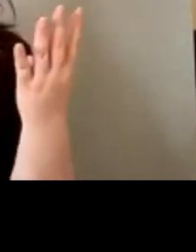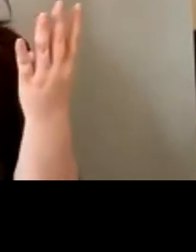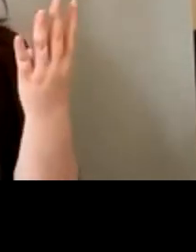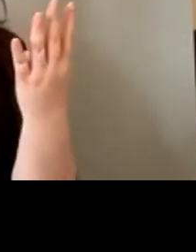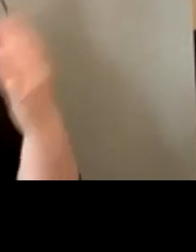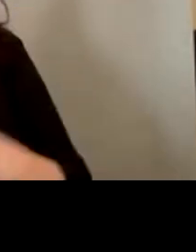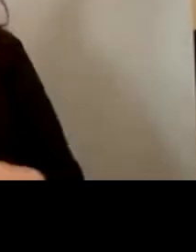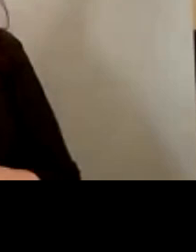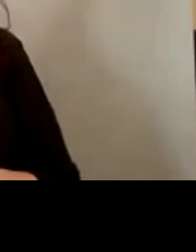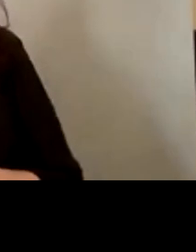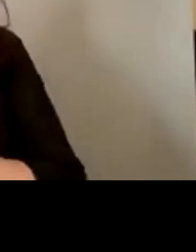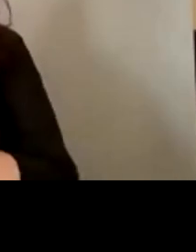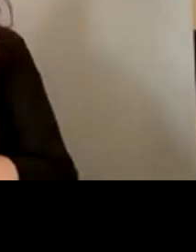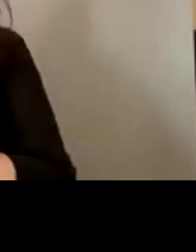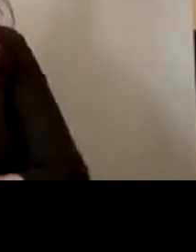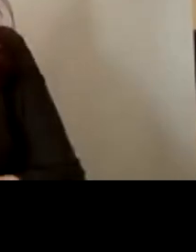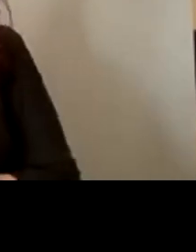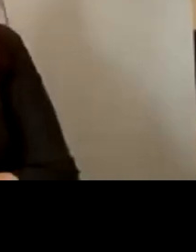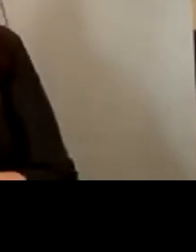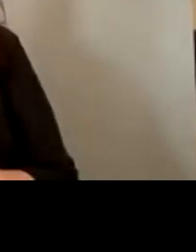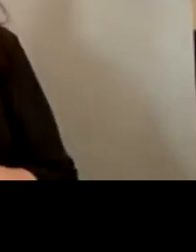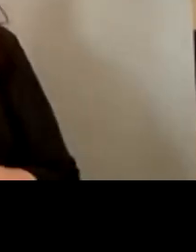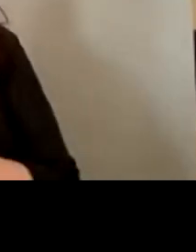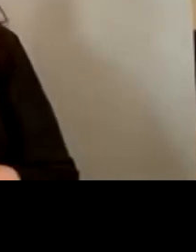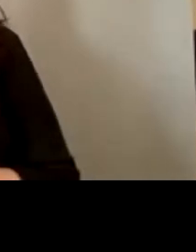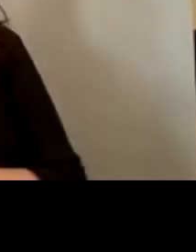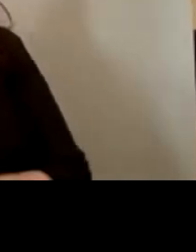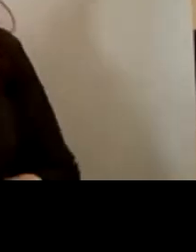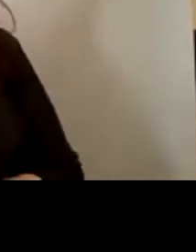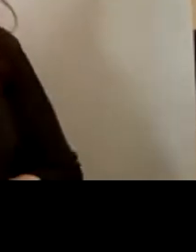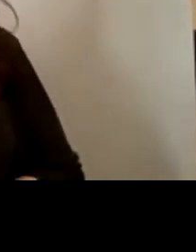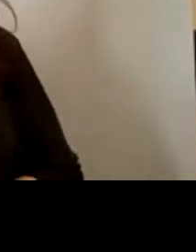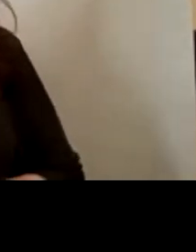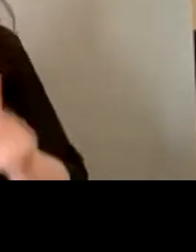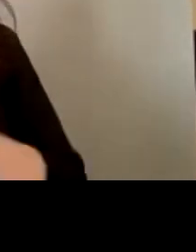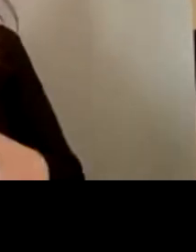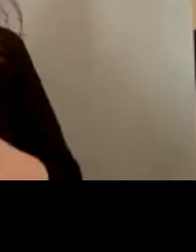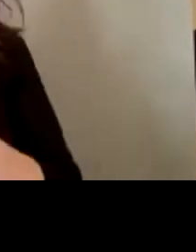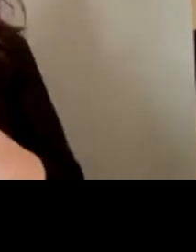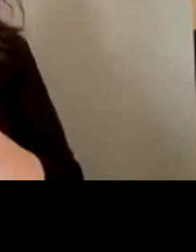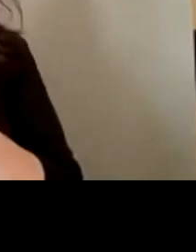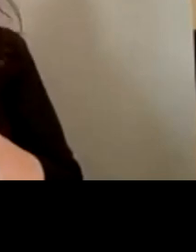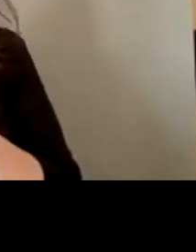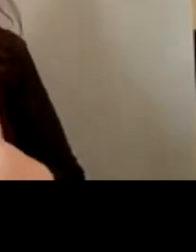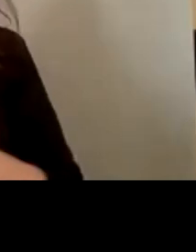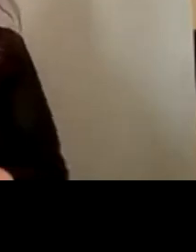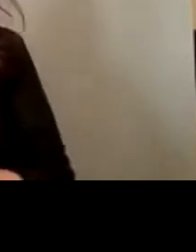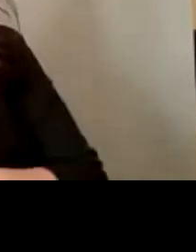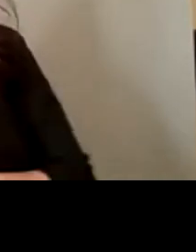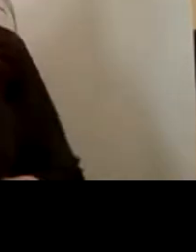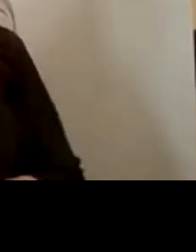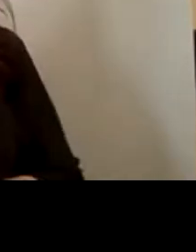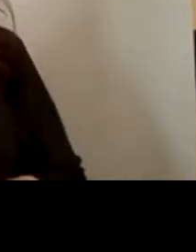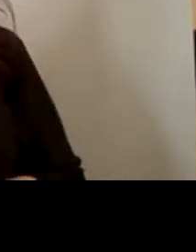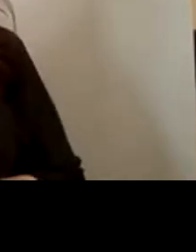will pass on your email uh we will also share this recording with you and you will